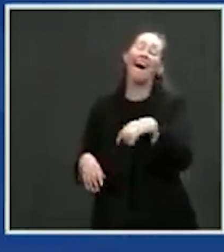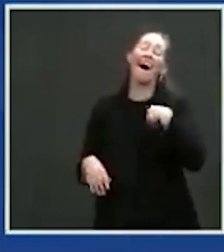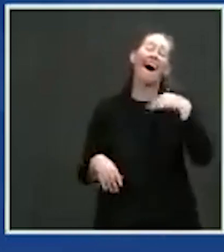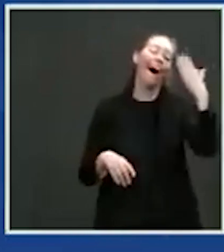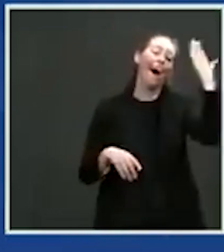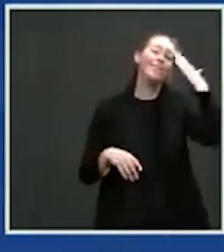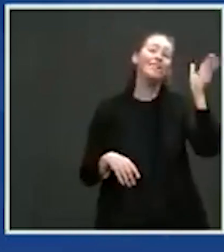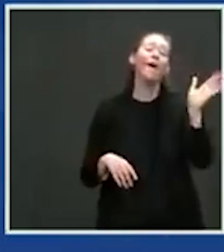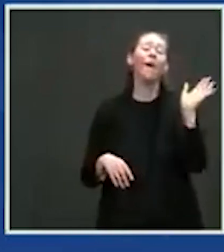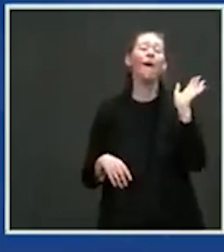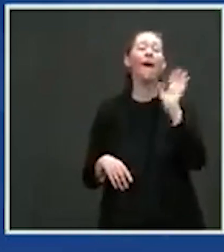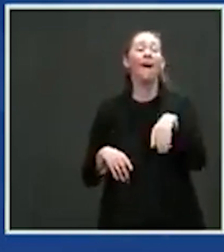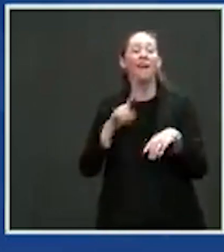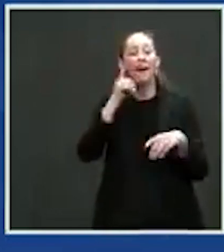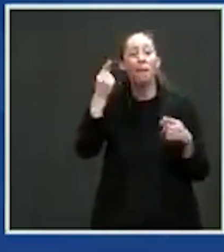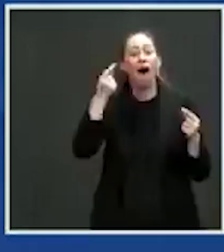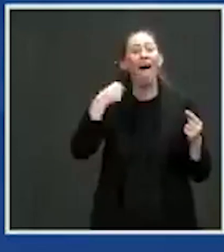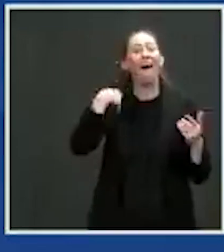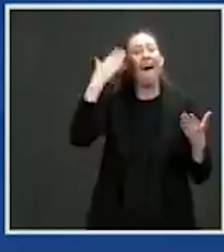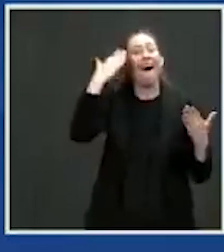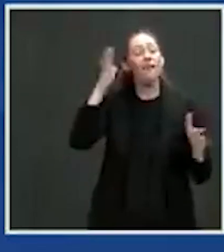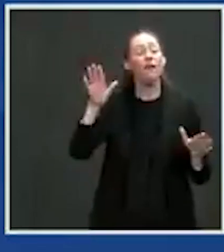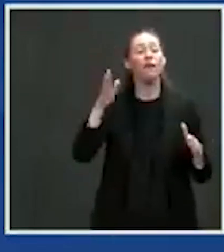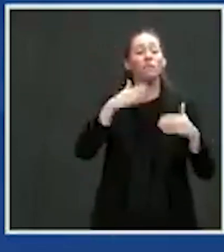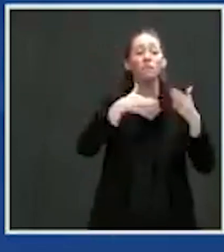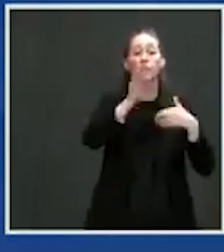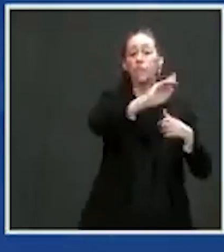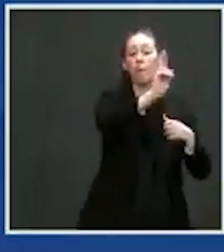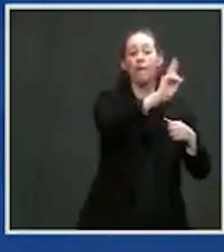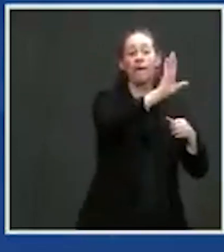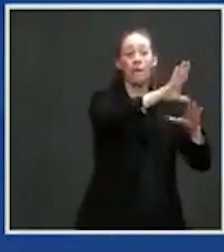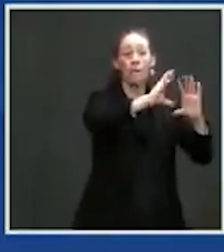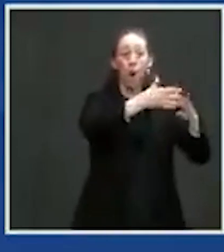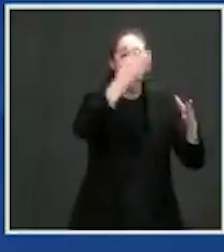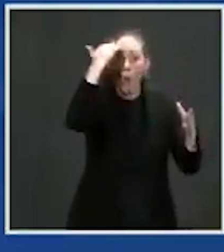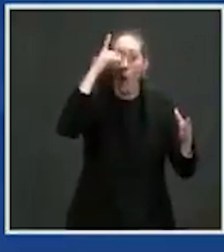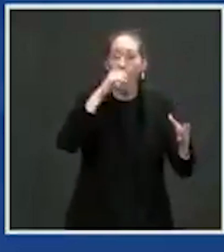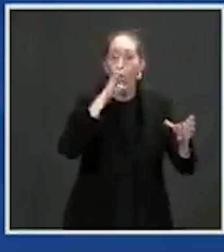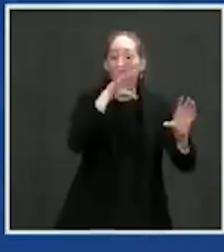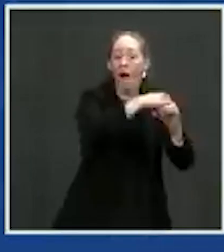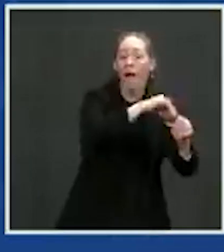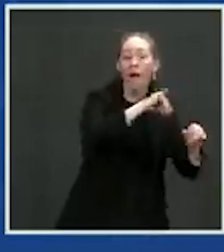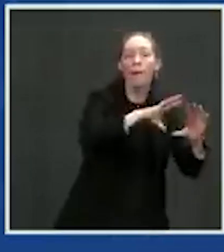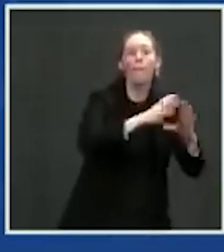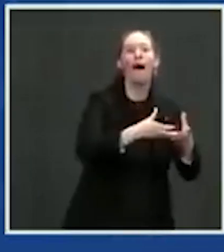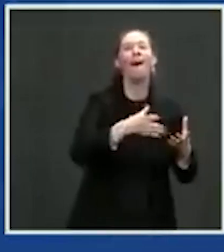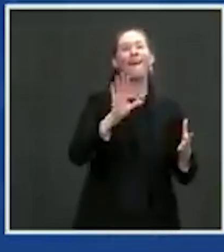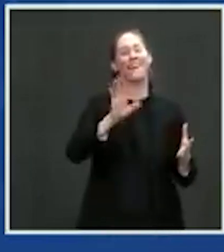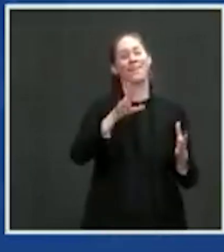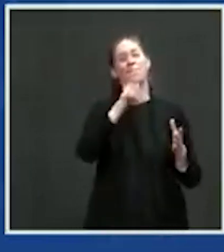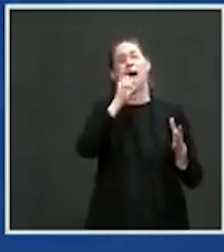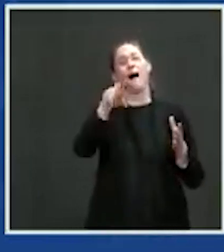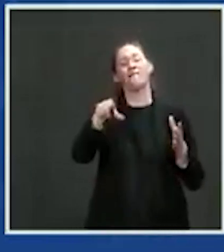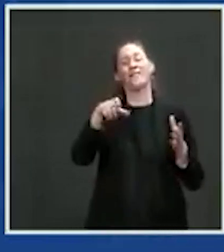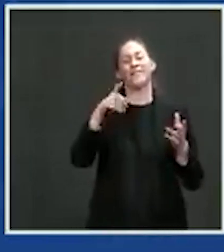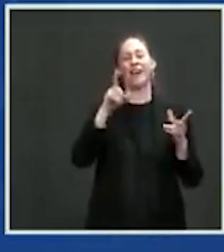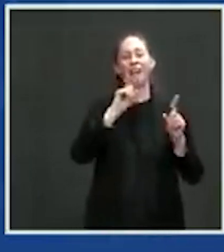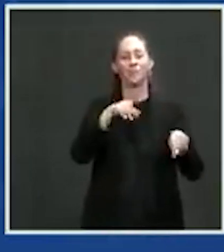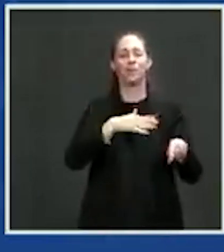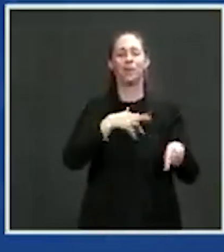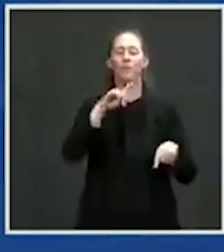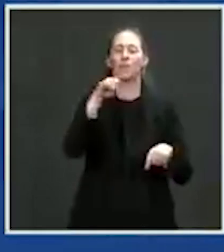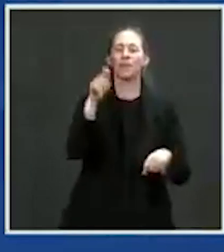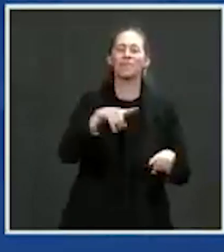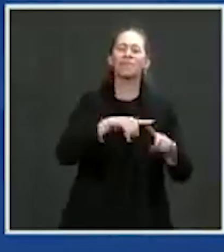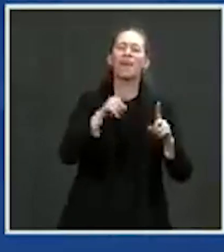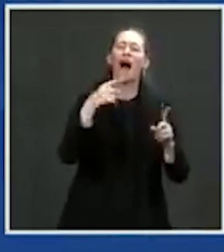I have no idea whether it'll be a Republican Party. Do you? I know you don't have to answer my question, but I mean, you know, do you? I mean, look,